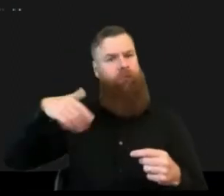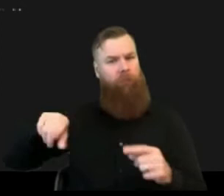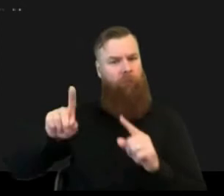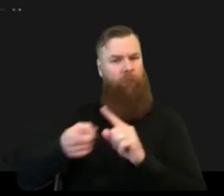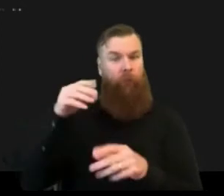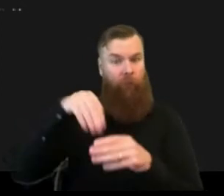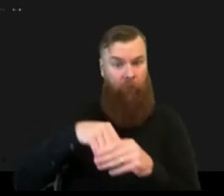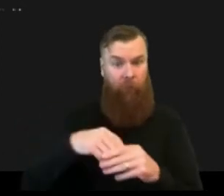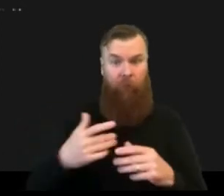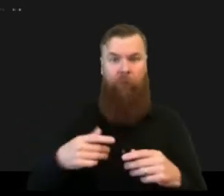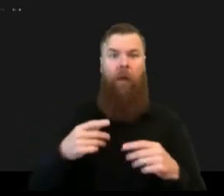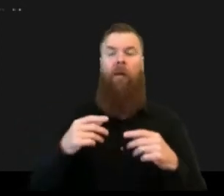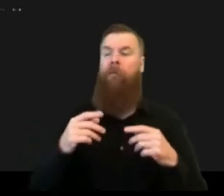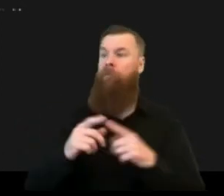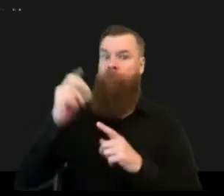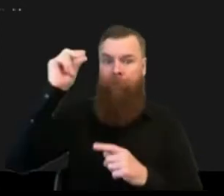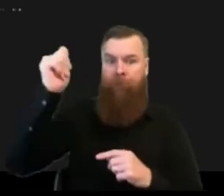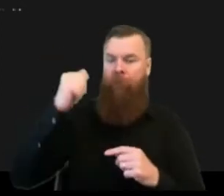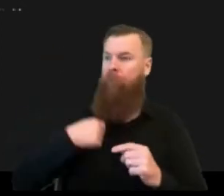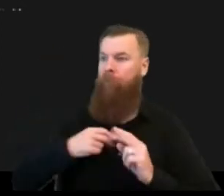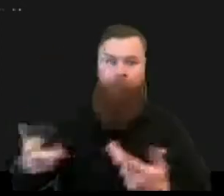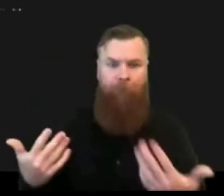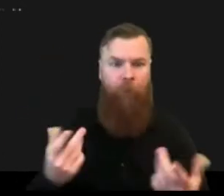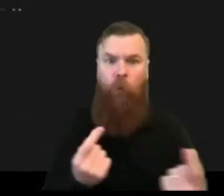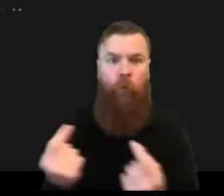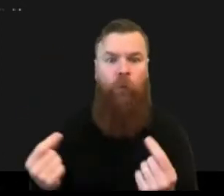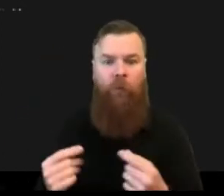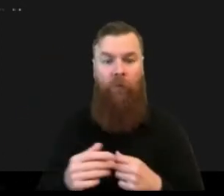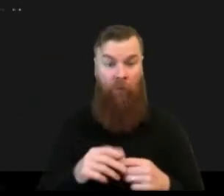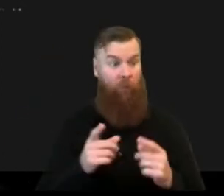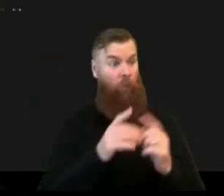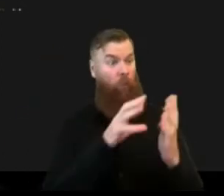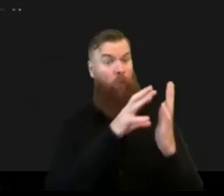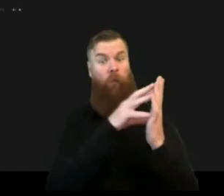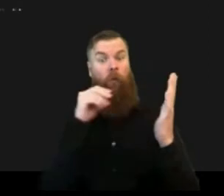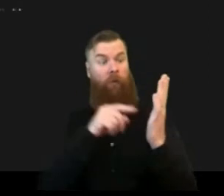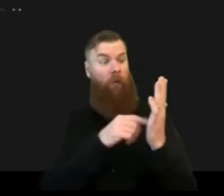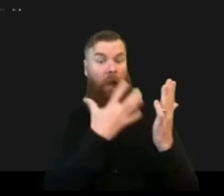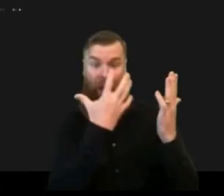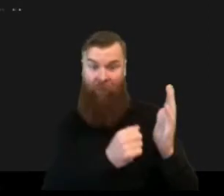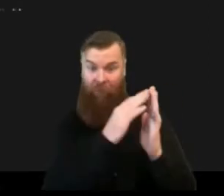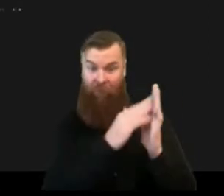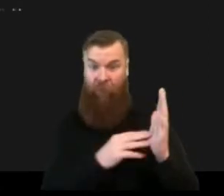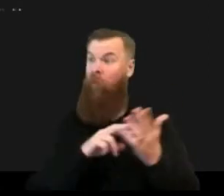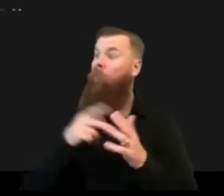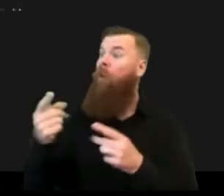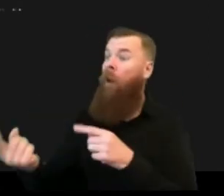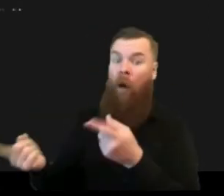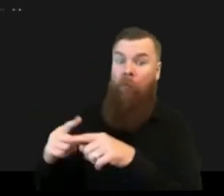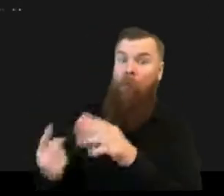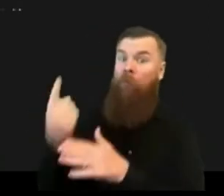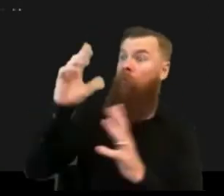impact modeling can improve the the timeliness of of the response as well as all those other elements um